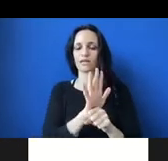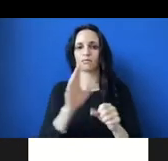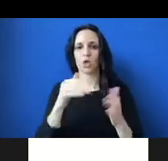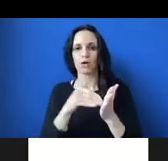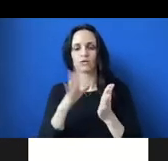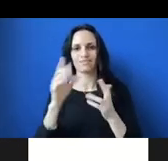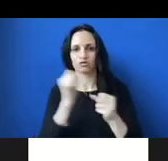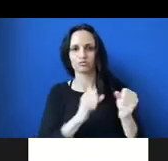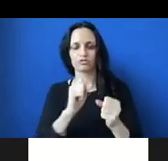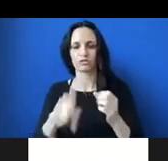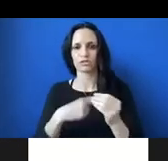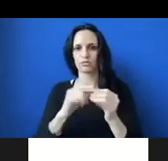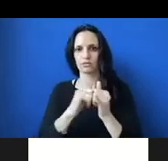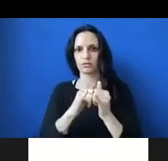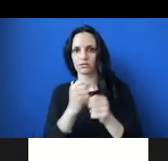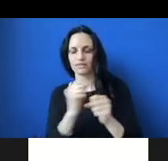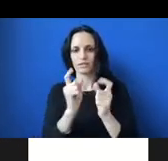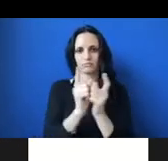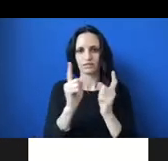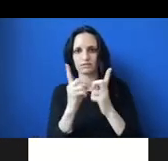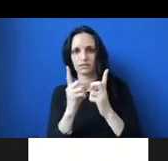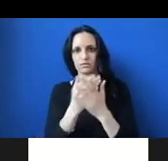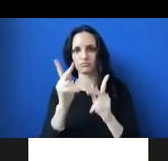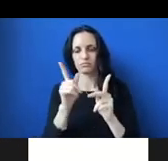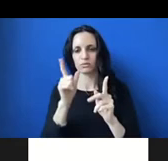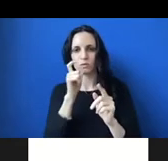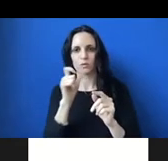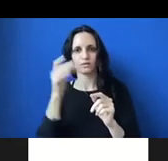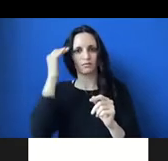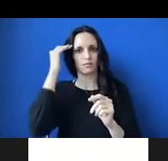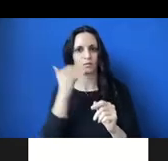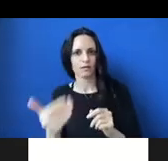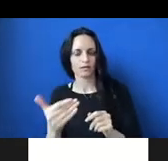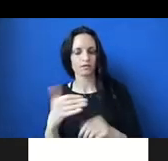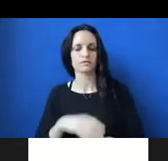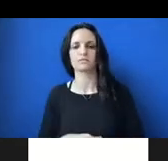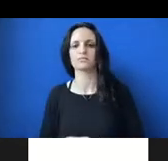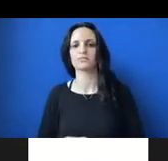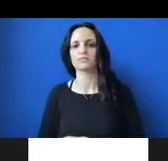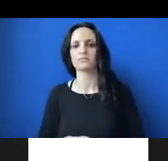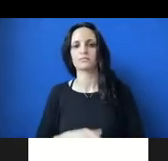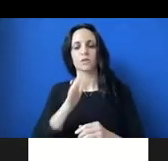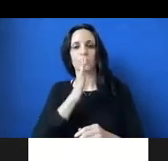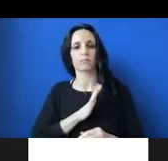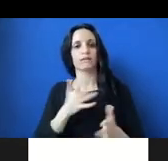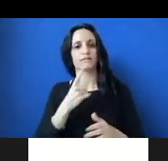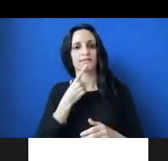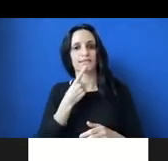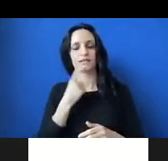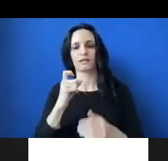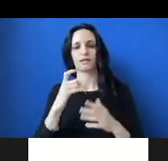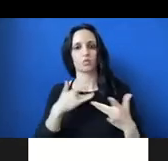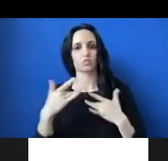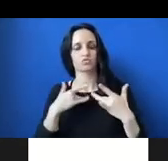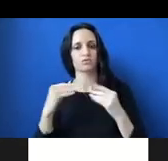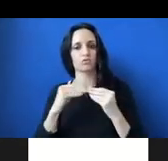about how to safely meet and date new people that they didn't necessarily know very well. Um, women had said that they had to worry more about